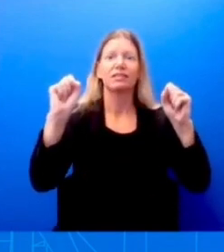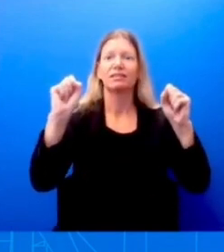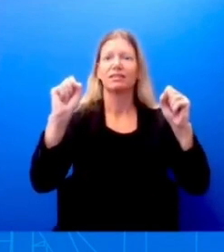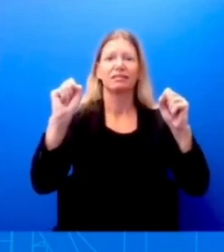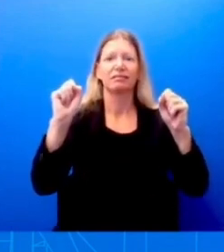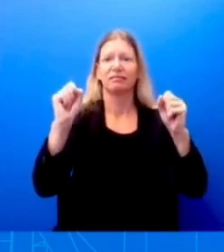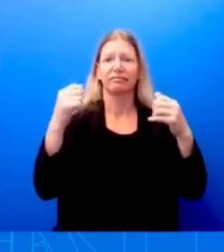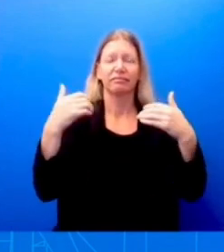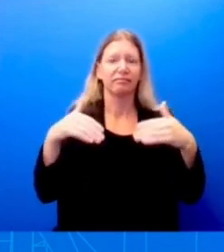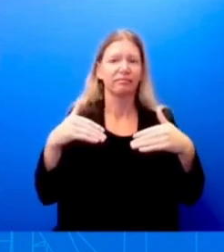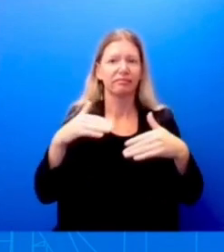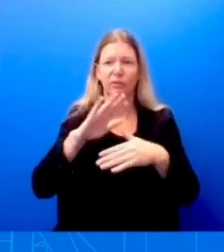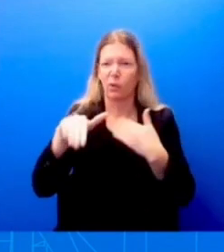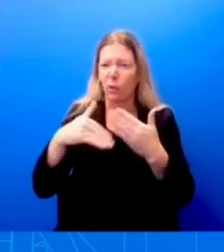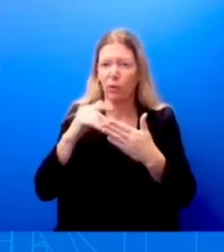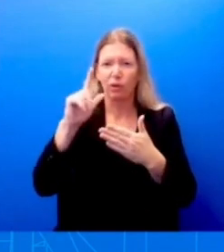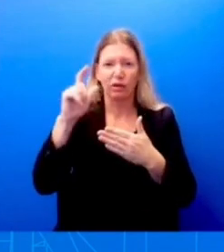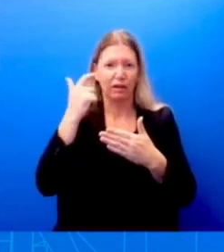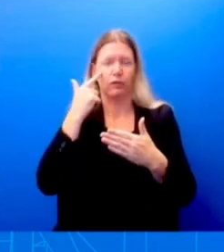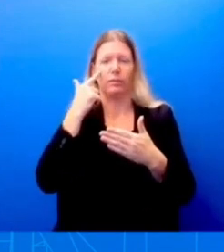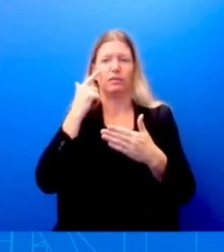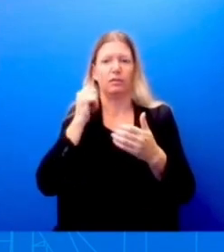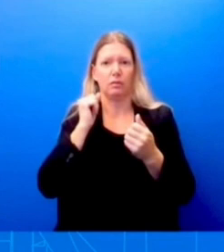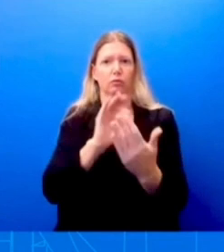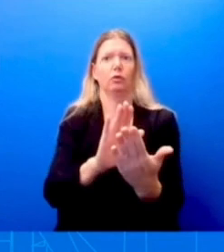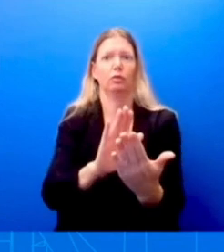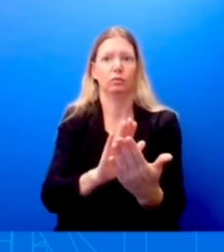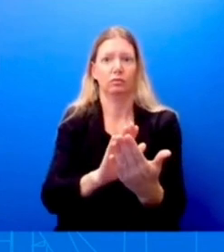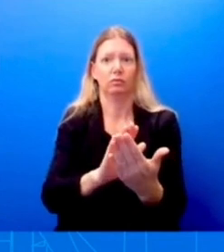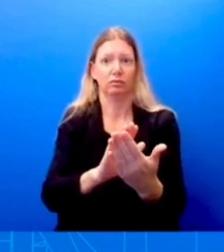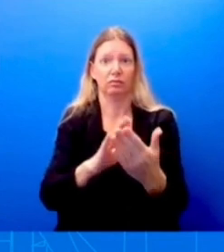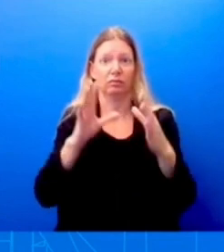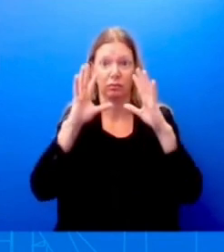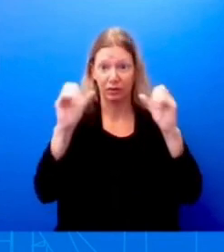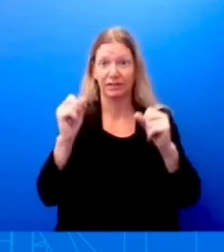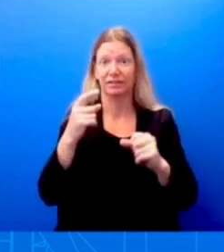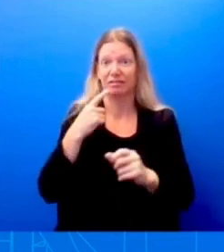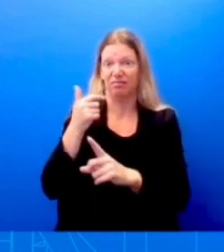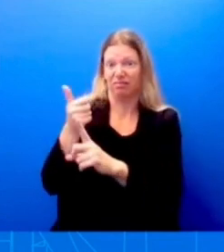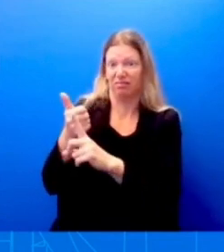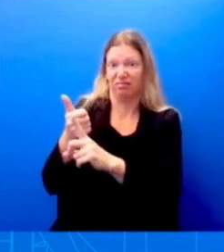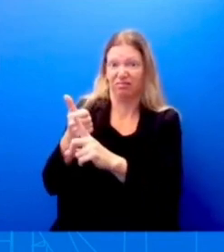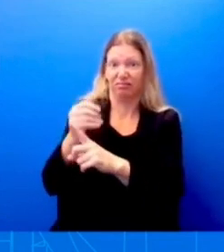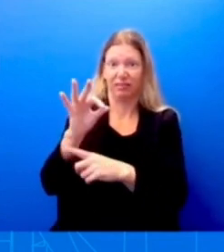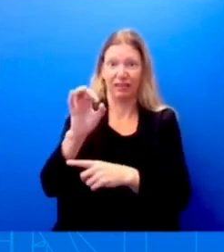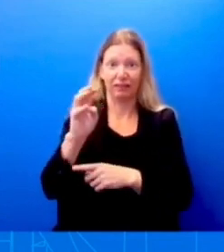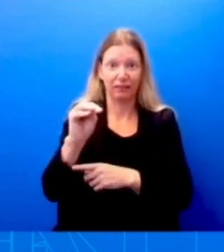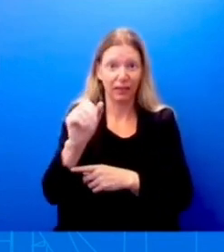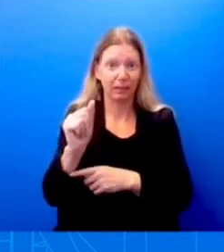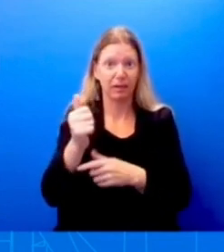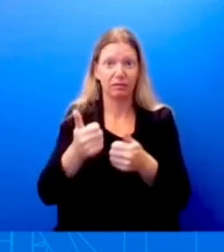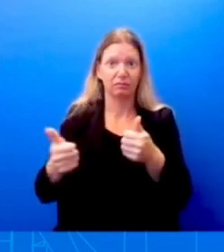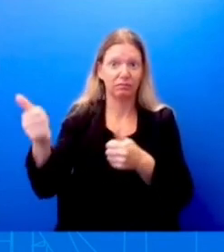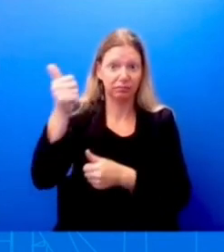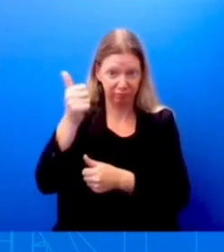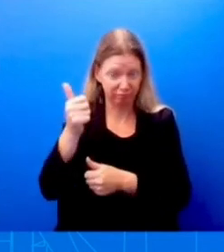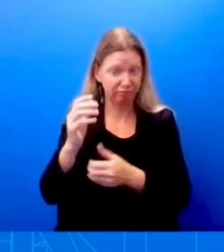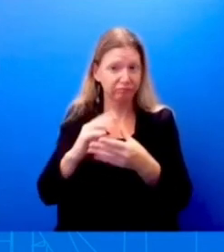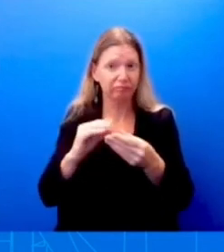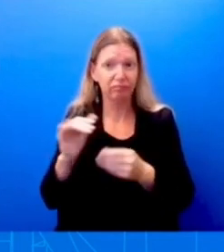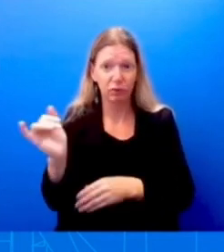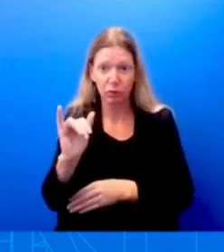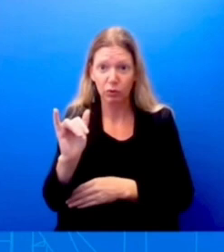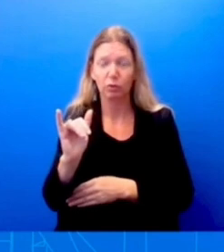him say it directly. You also heard the FEMA Administrator say this as well, in effort to support the residents